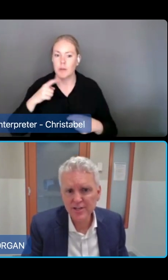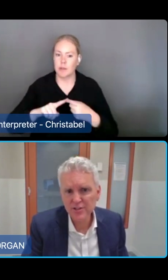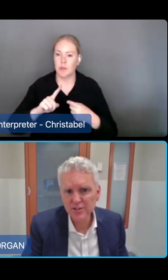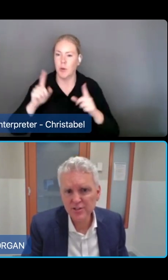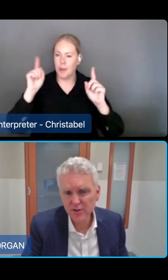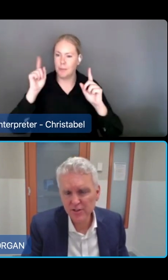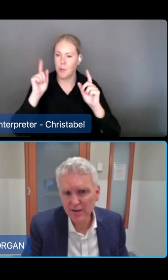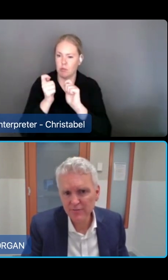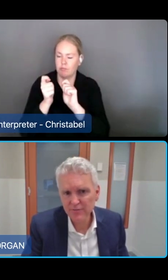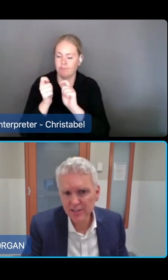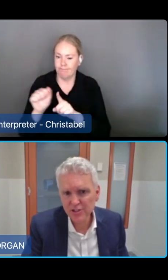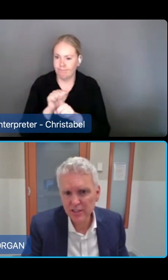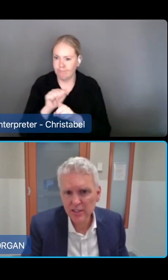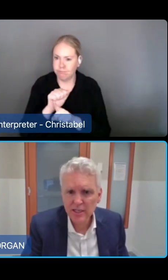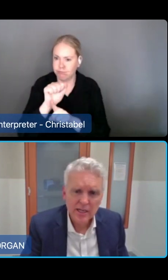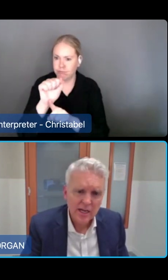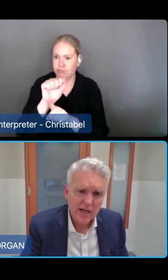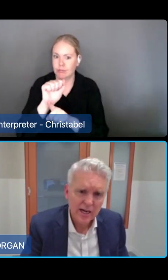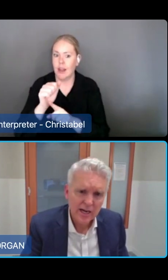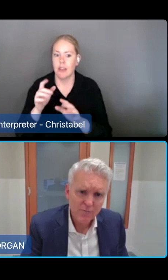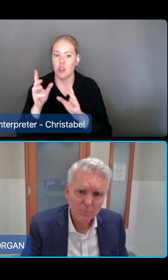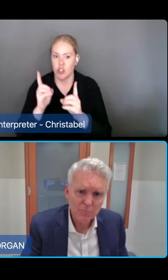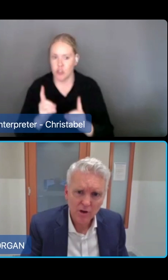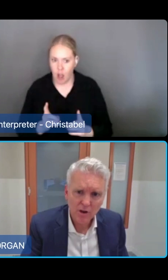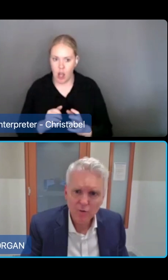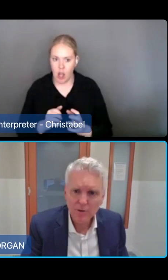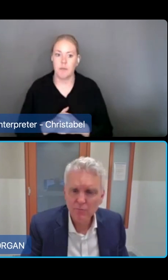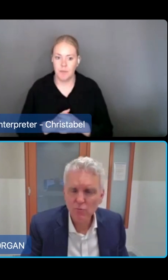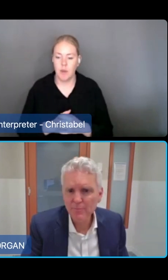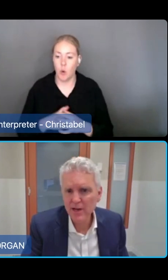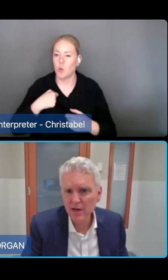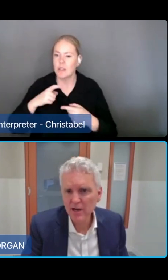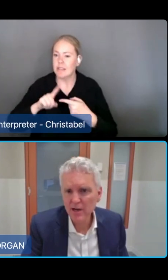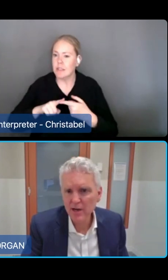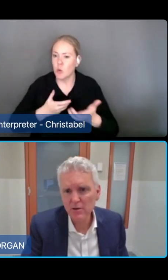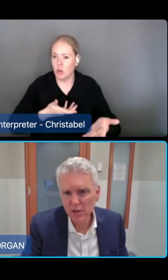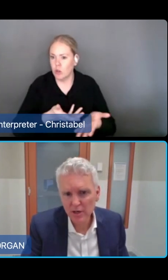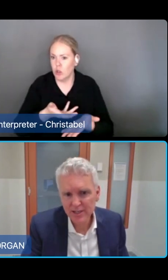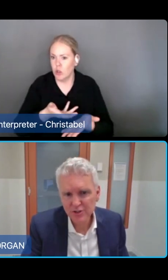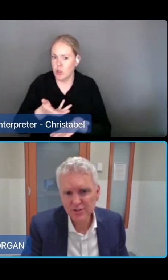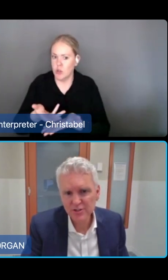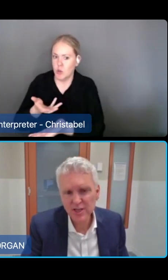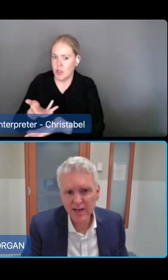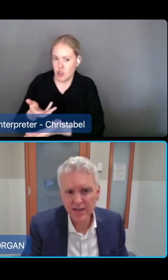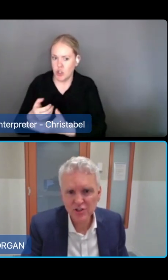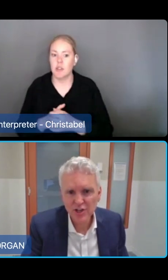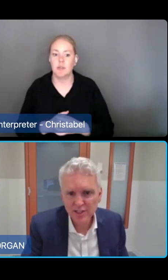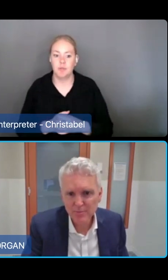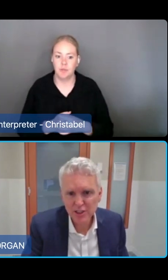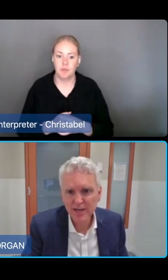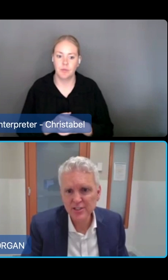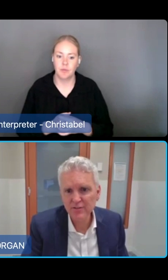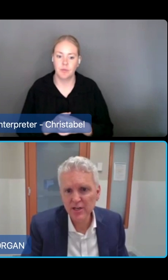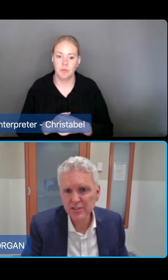consultations in the first half of next year. From July, we'll be ramping up communications and